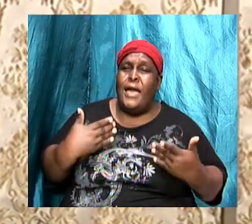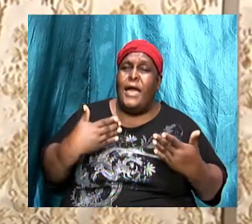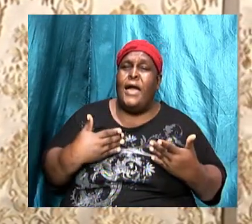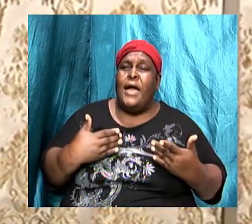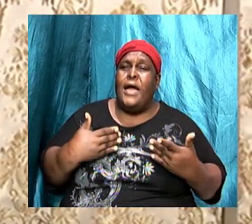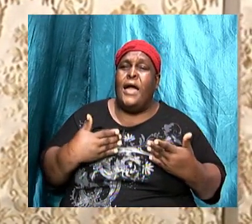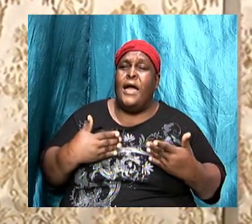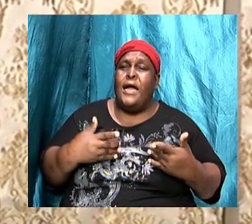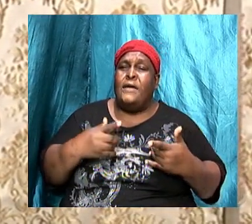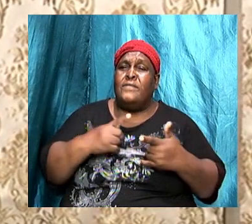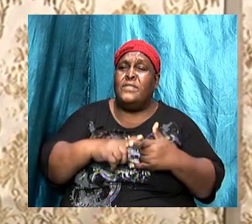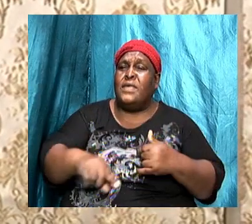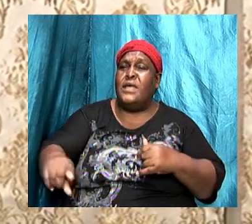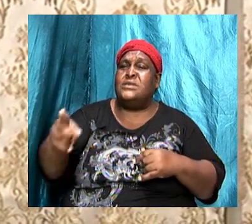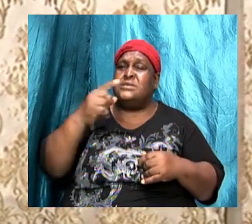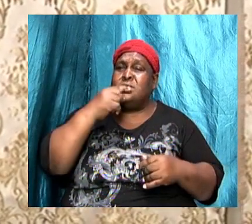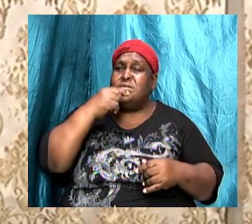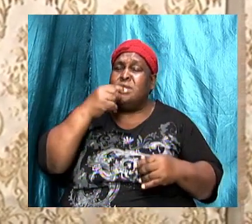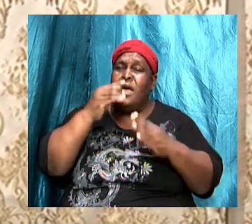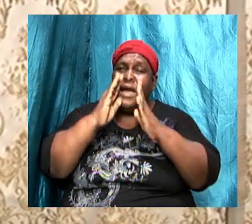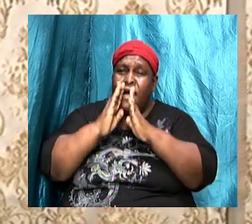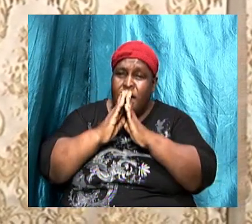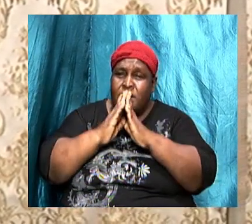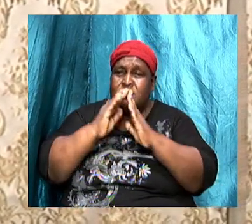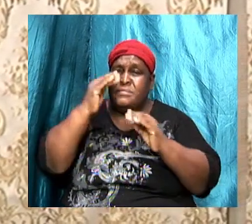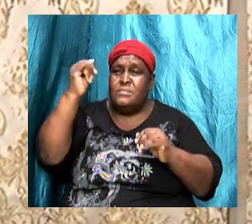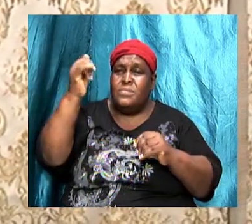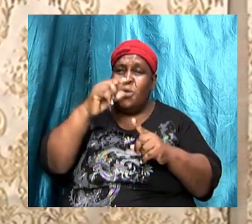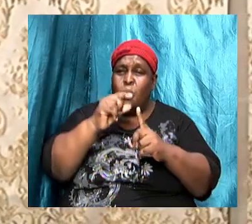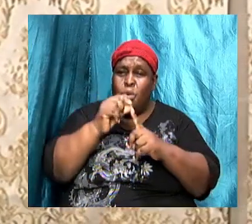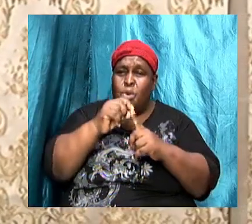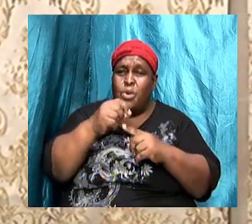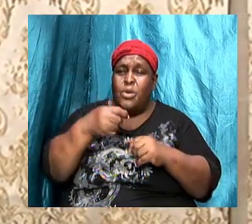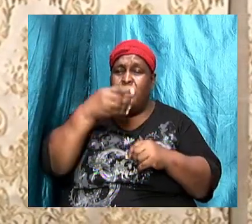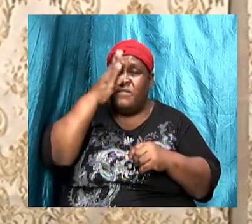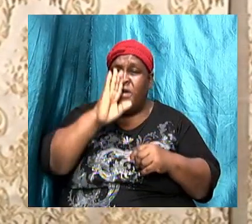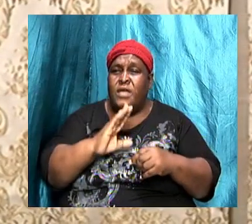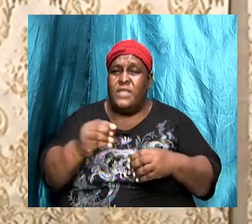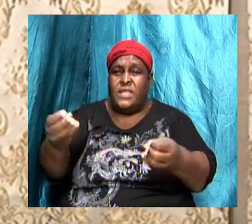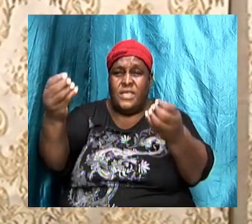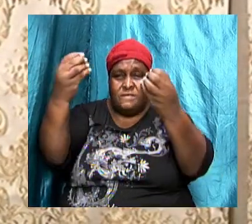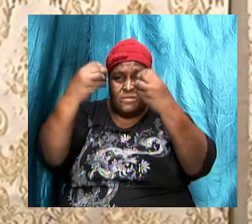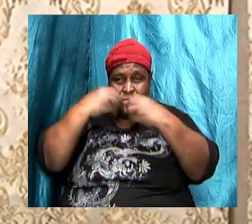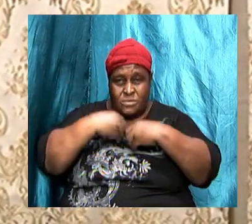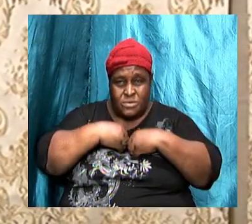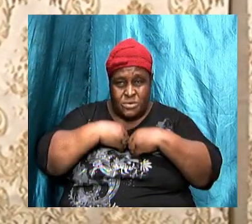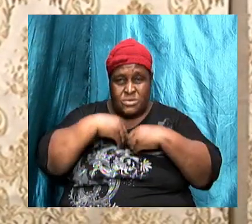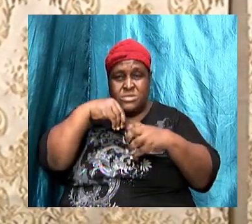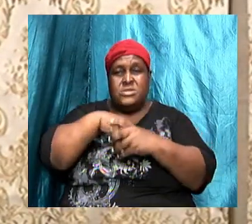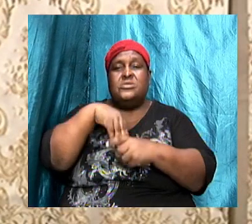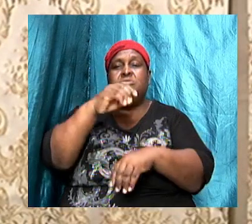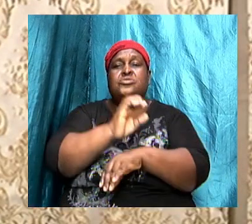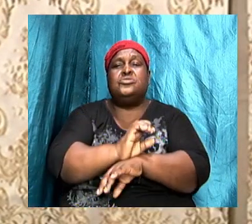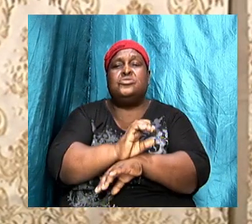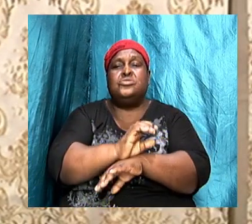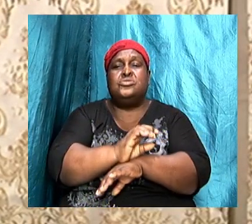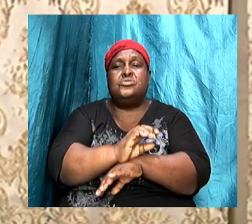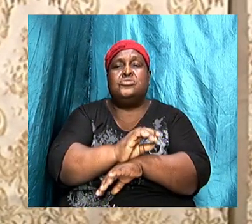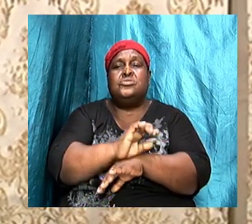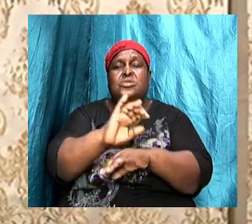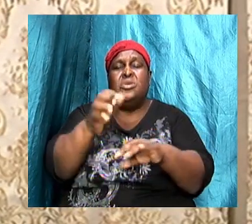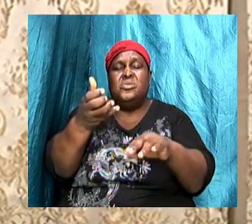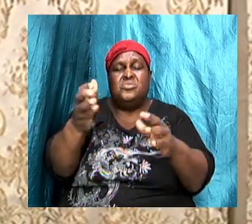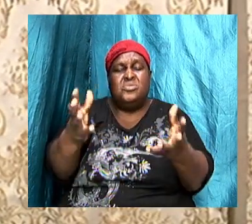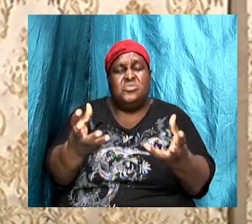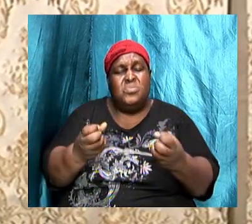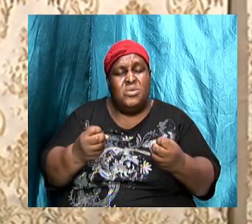the word of God, which is given to us in the church. For those people that say, just want to have a relationship with God, I